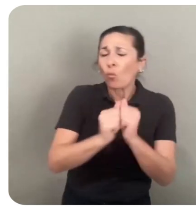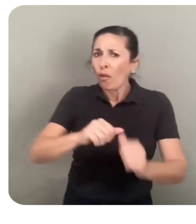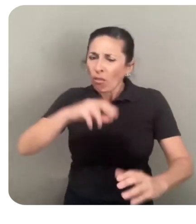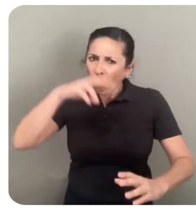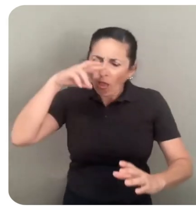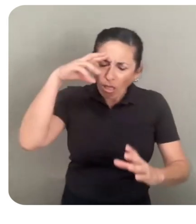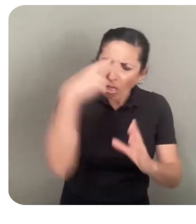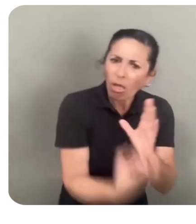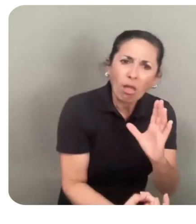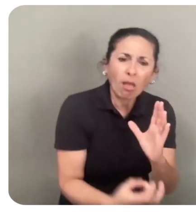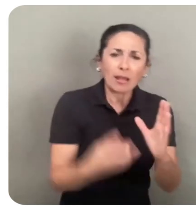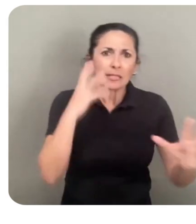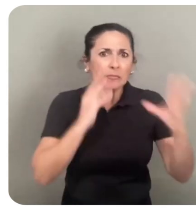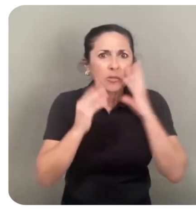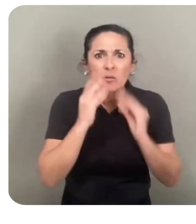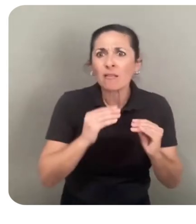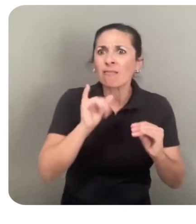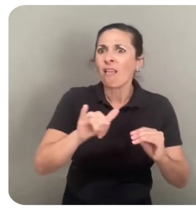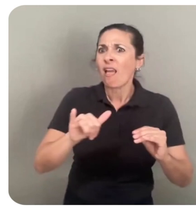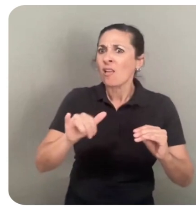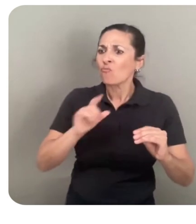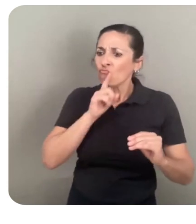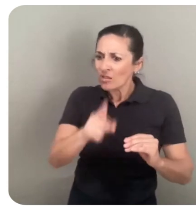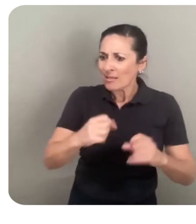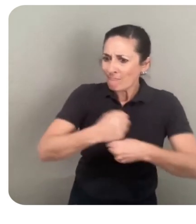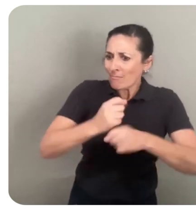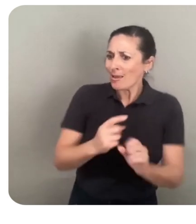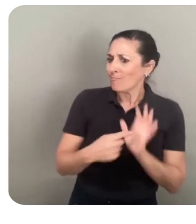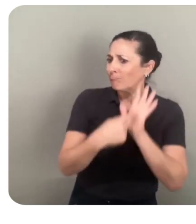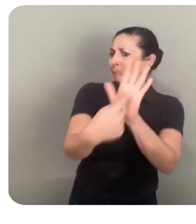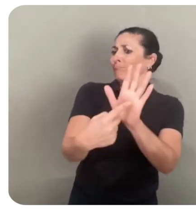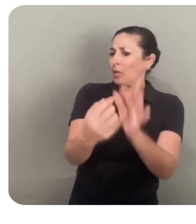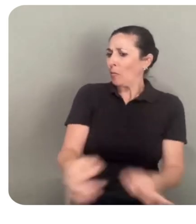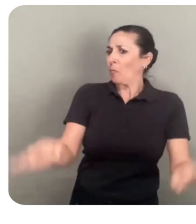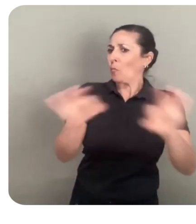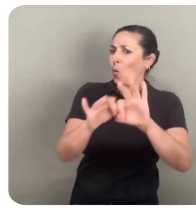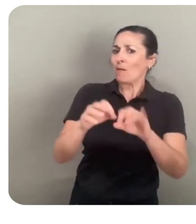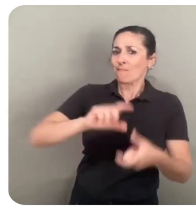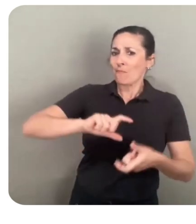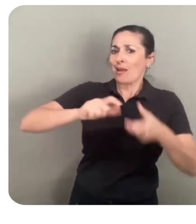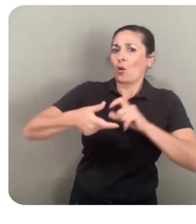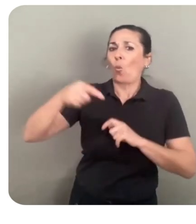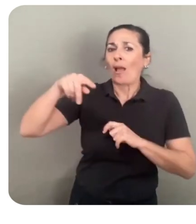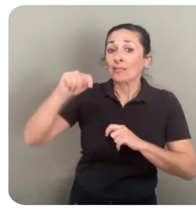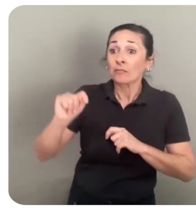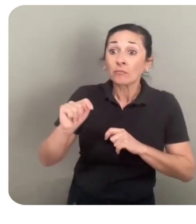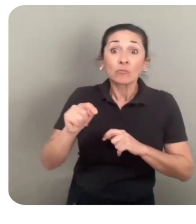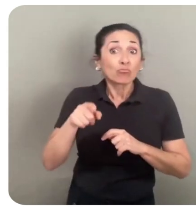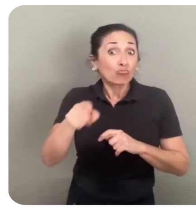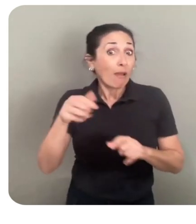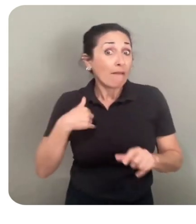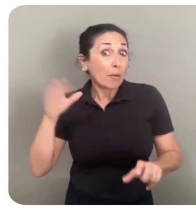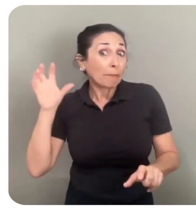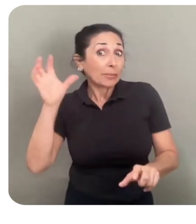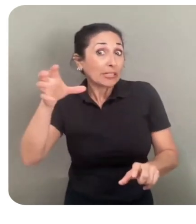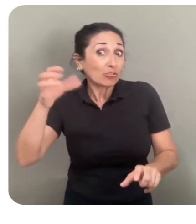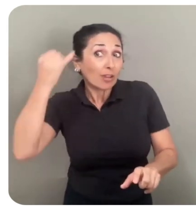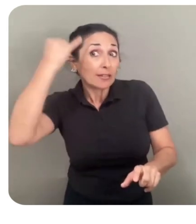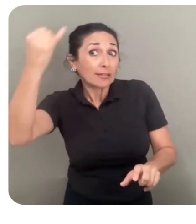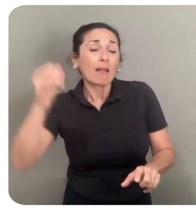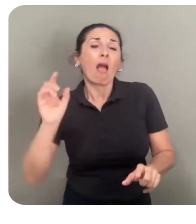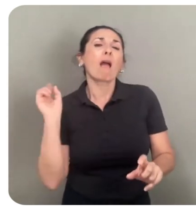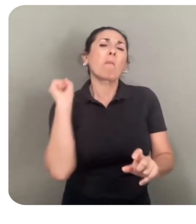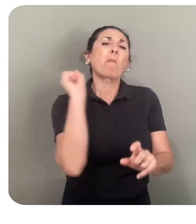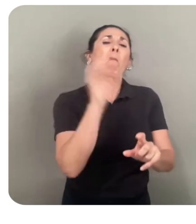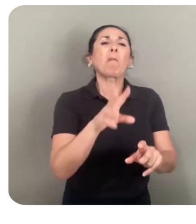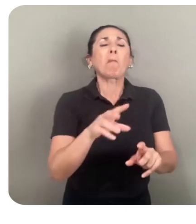mechanics that leverage the unique capabilities of MetaQuest. You can submit your pitch until October 15th,